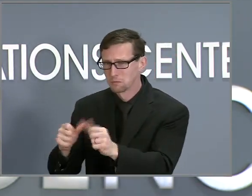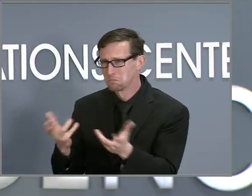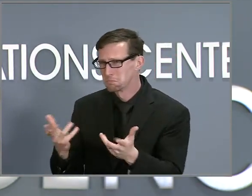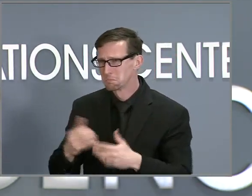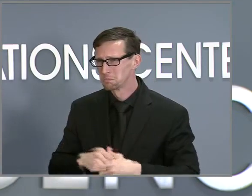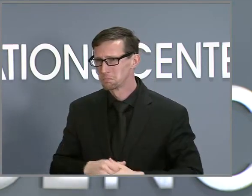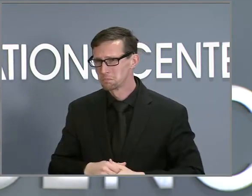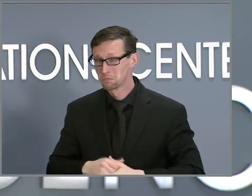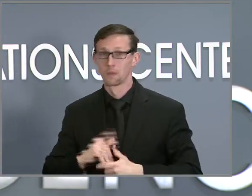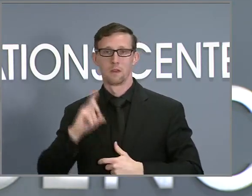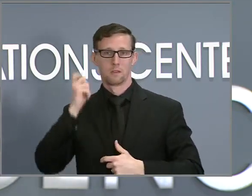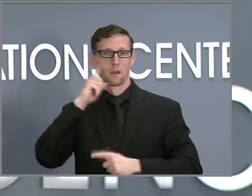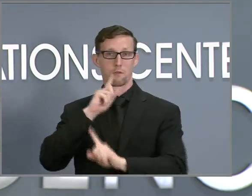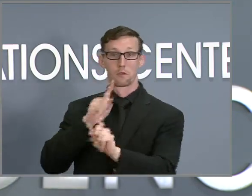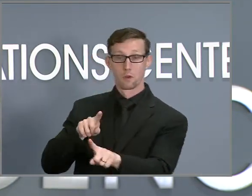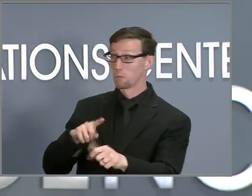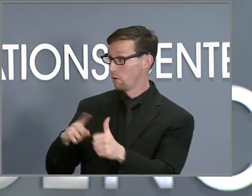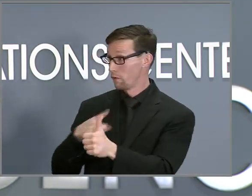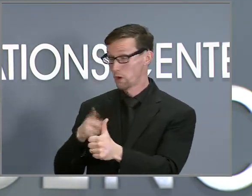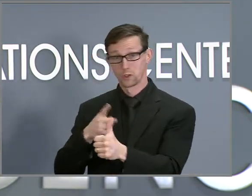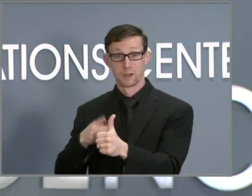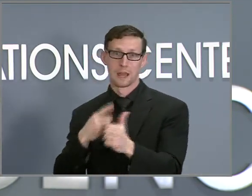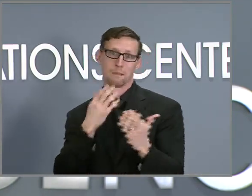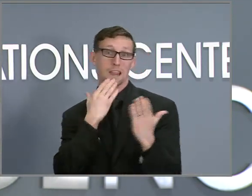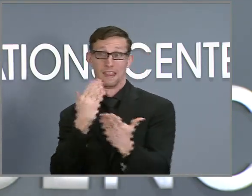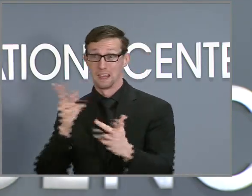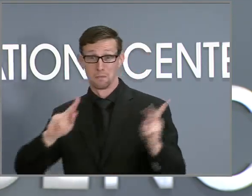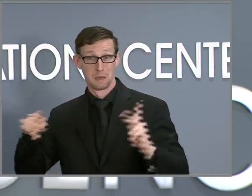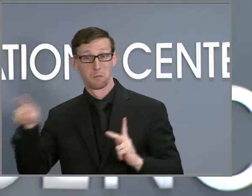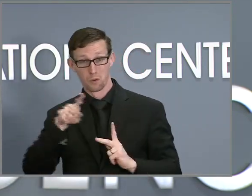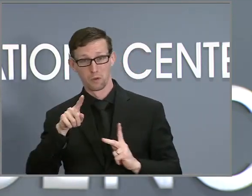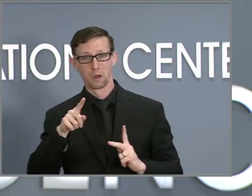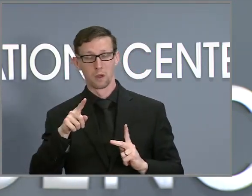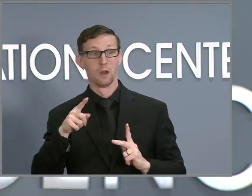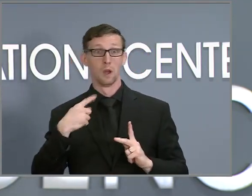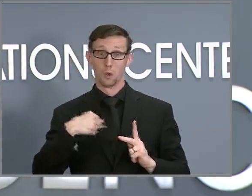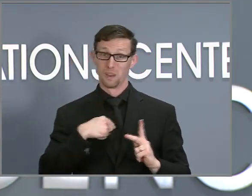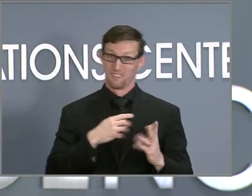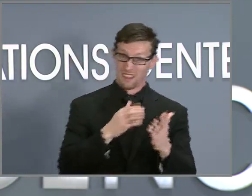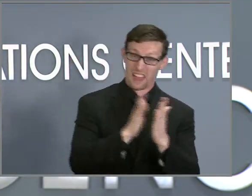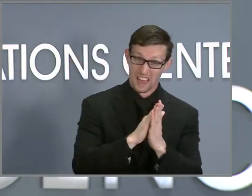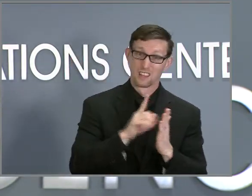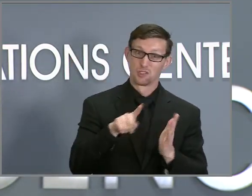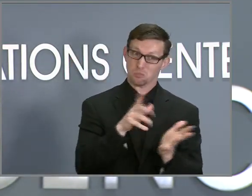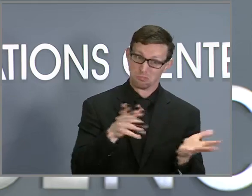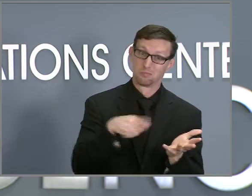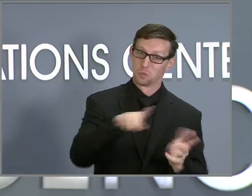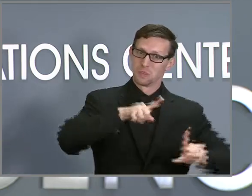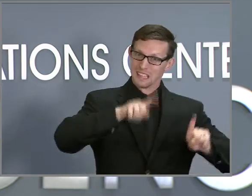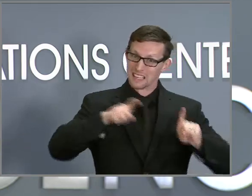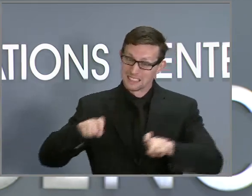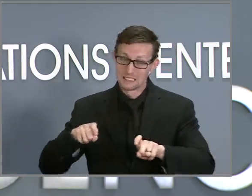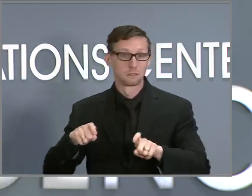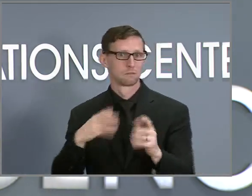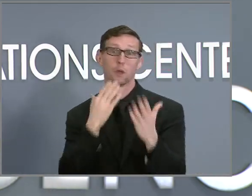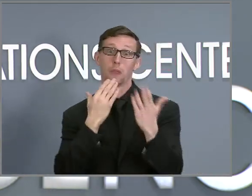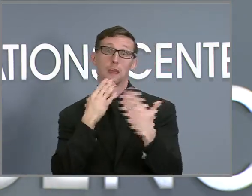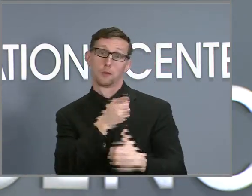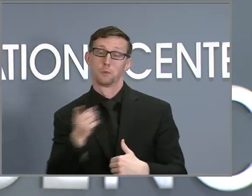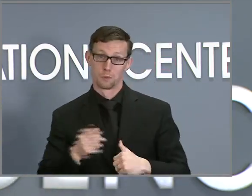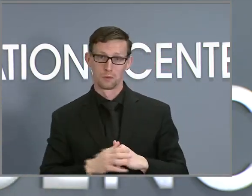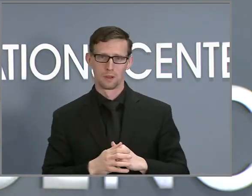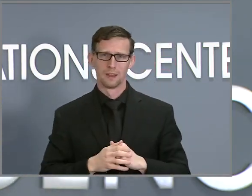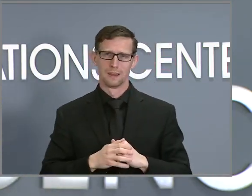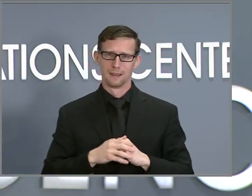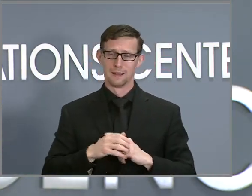for doing what we ask and for doing the right thing, going and getting tested. We've had a record number